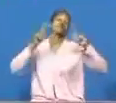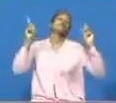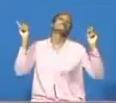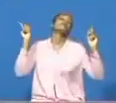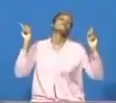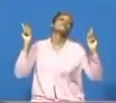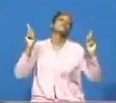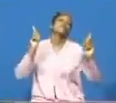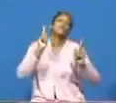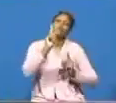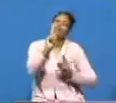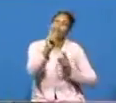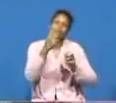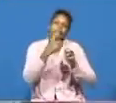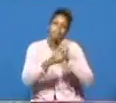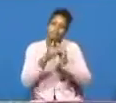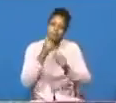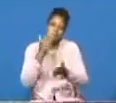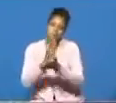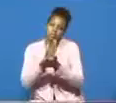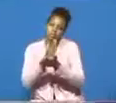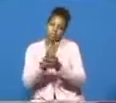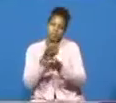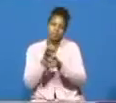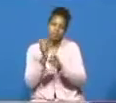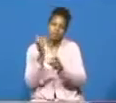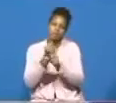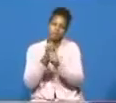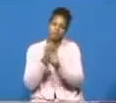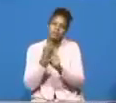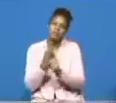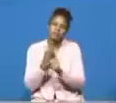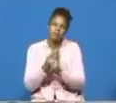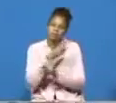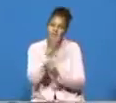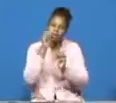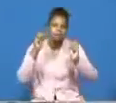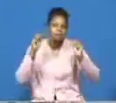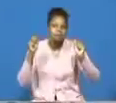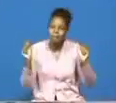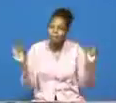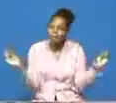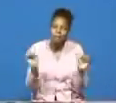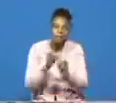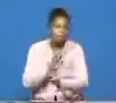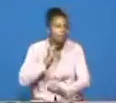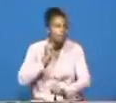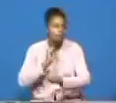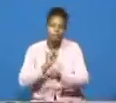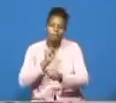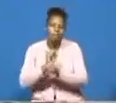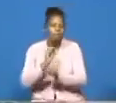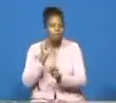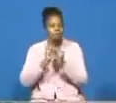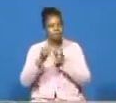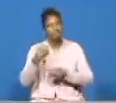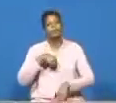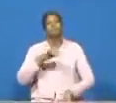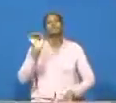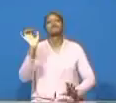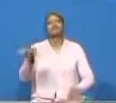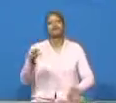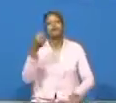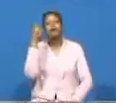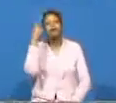single issue was the sabbath because the sabbath no job and so we can understand